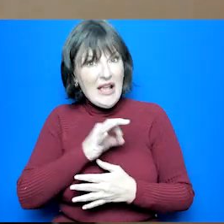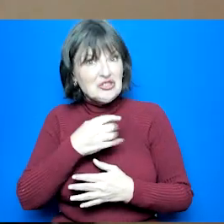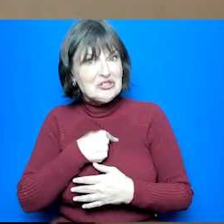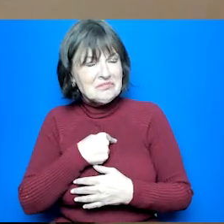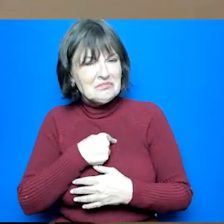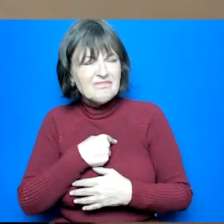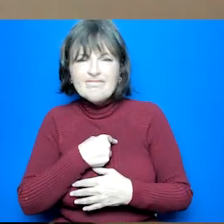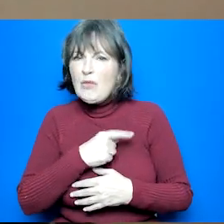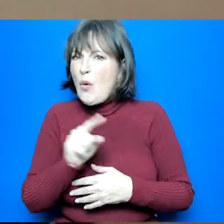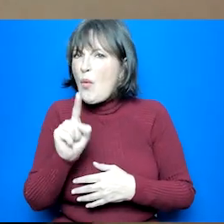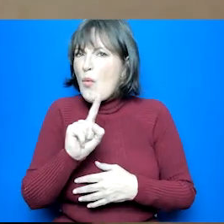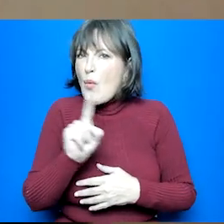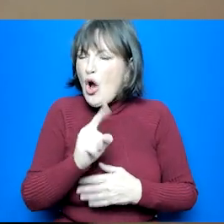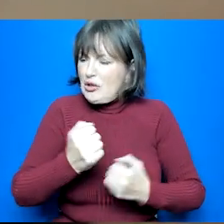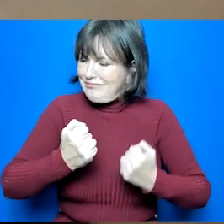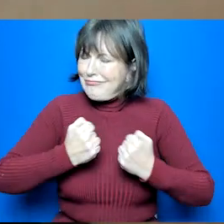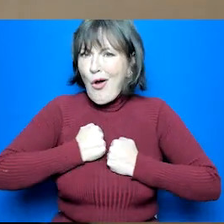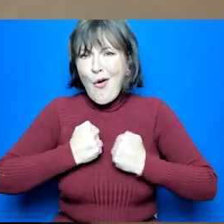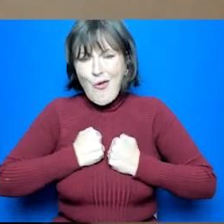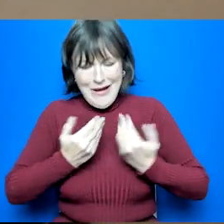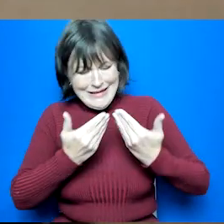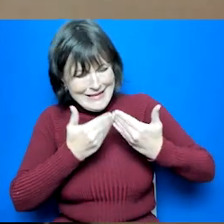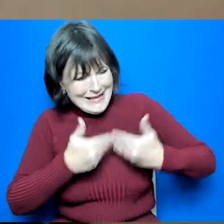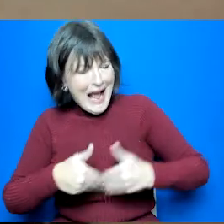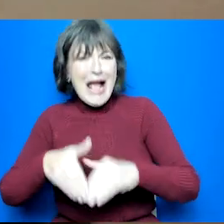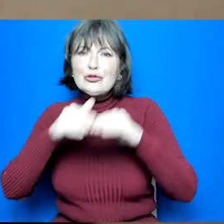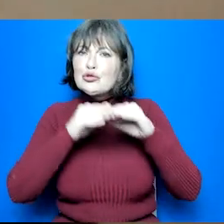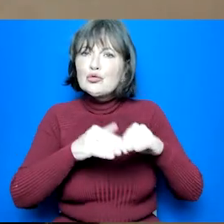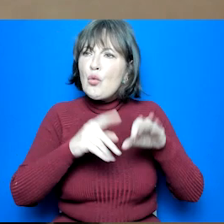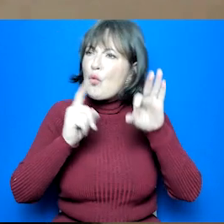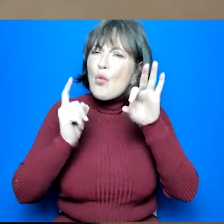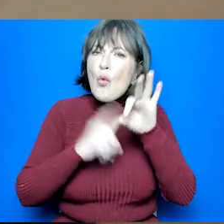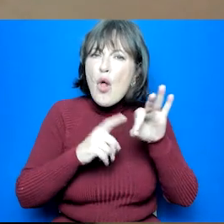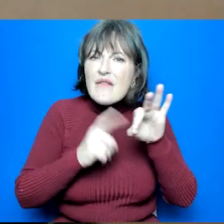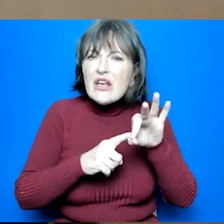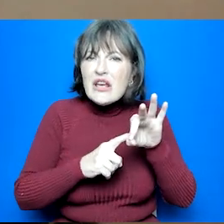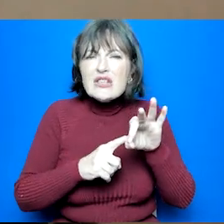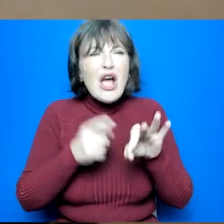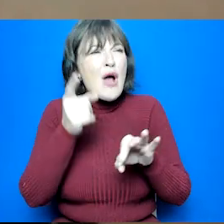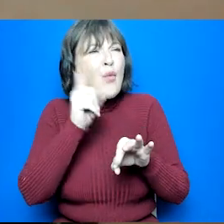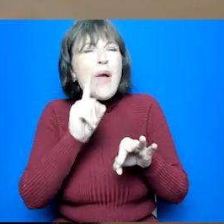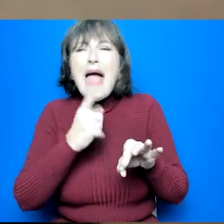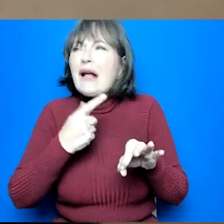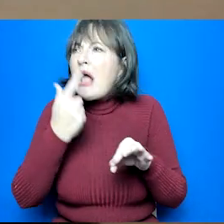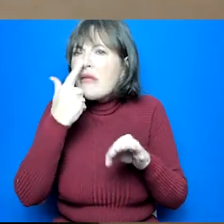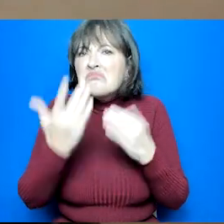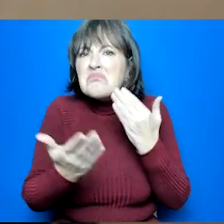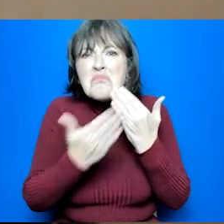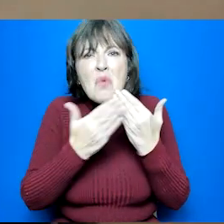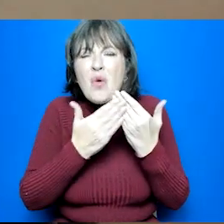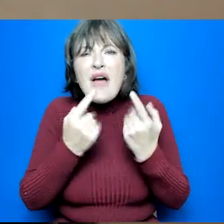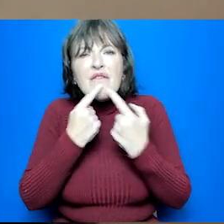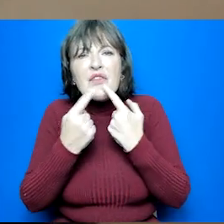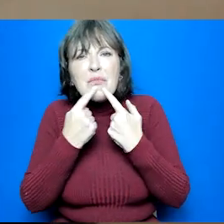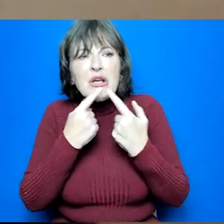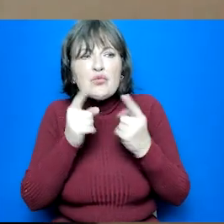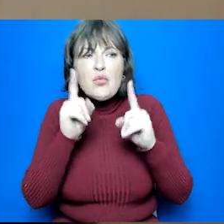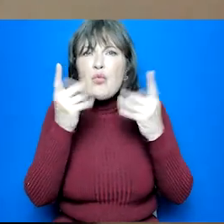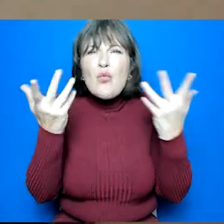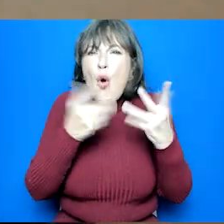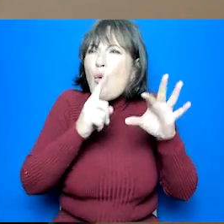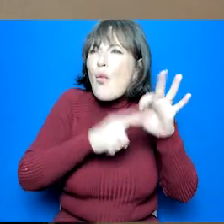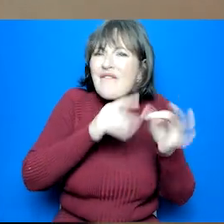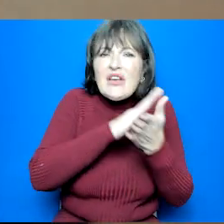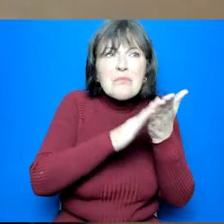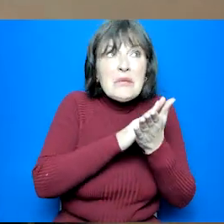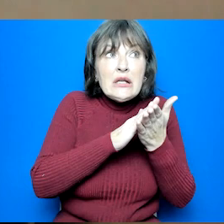asking us what are national qualifications and where can I find out more information about different qualifications in school and after